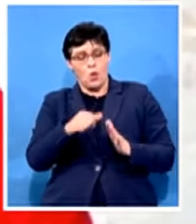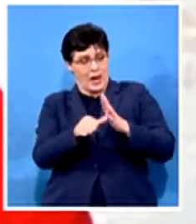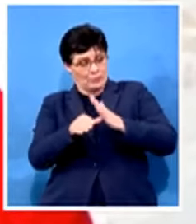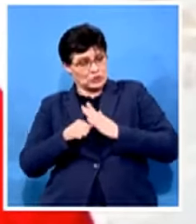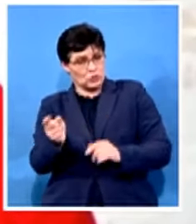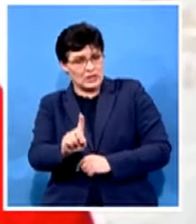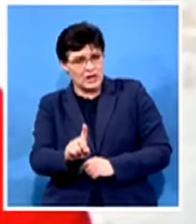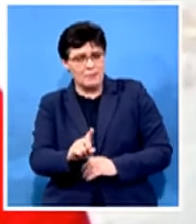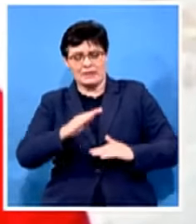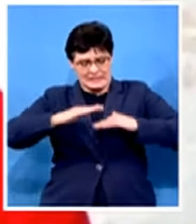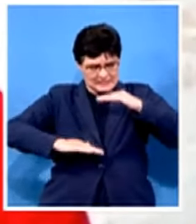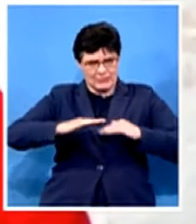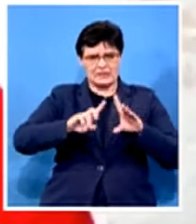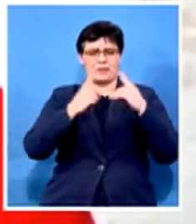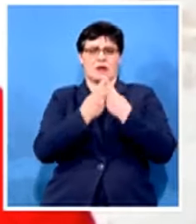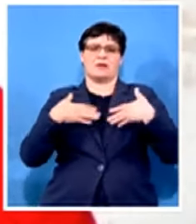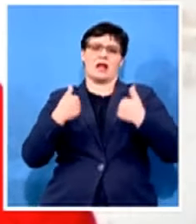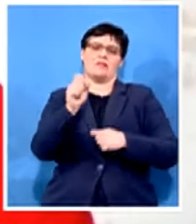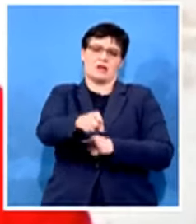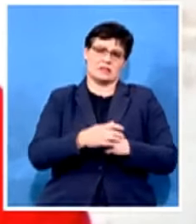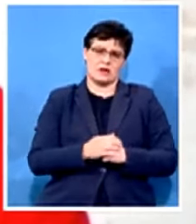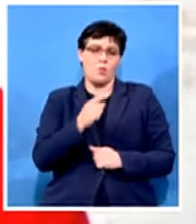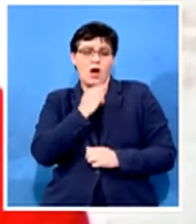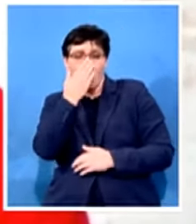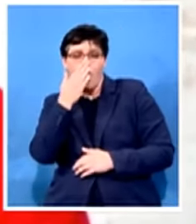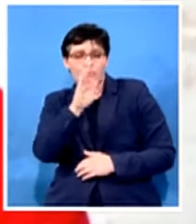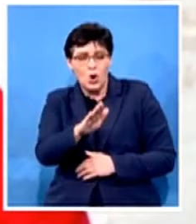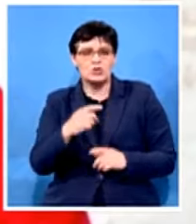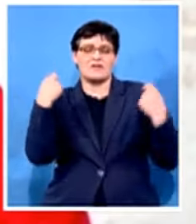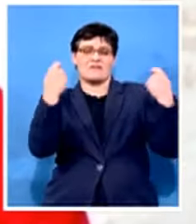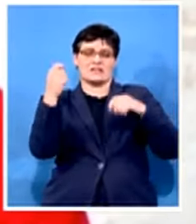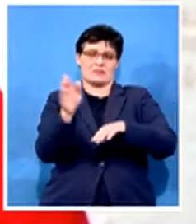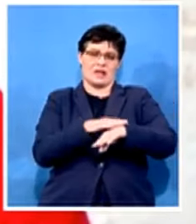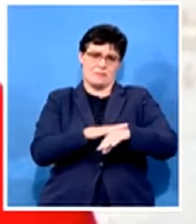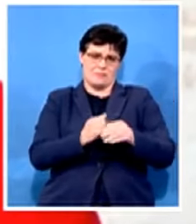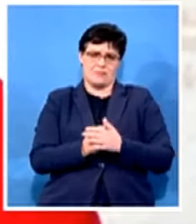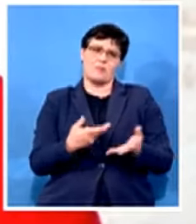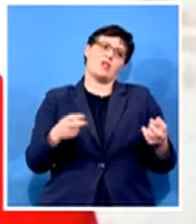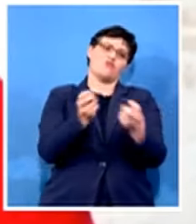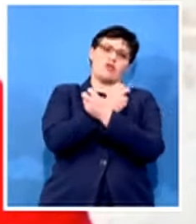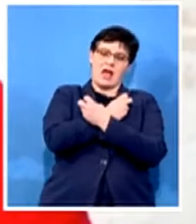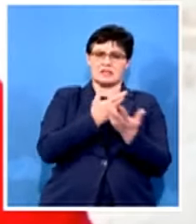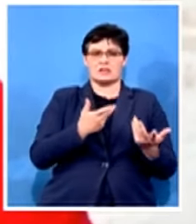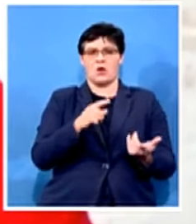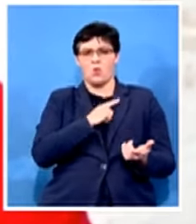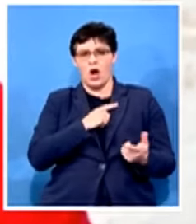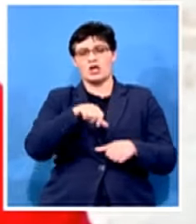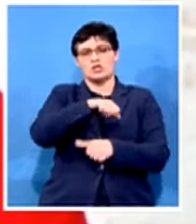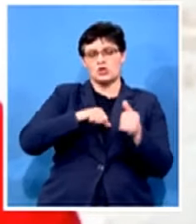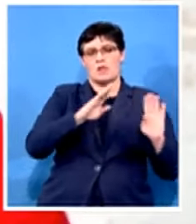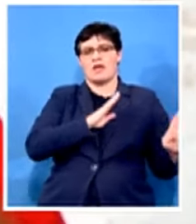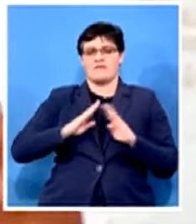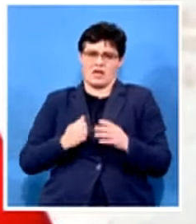because we're approaching the festive season people have relaxed uh in terms of their social behavior may have a second wave of covet